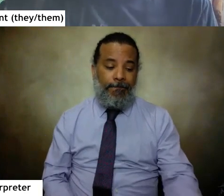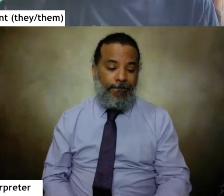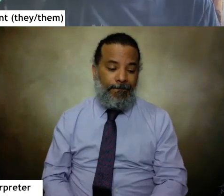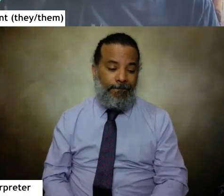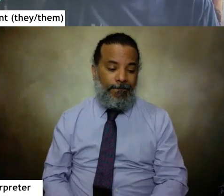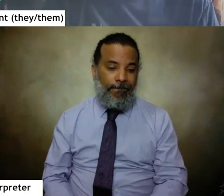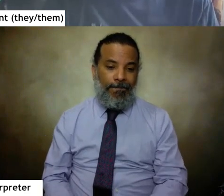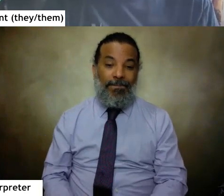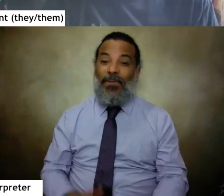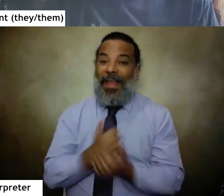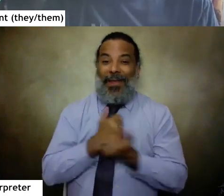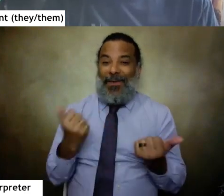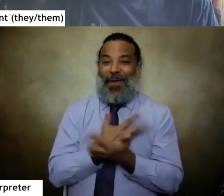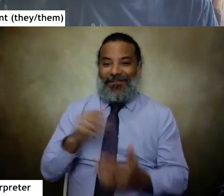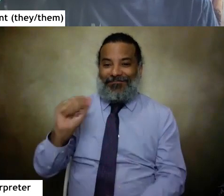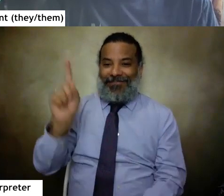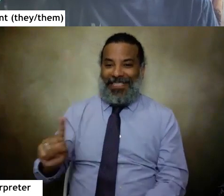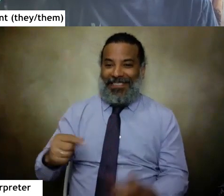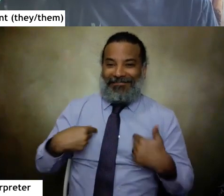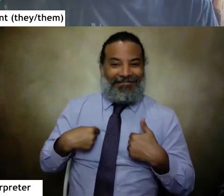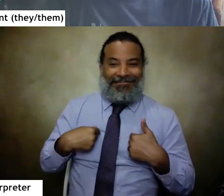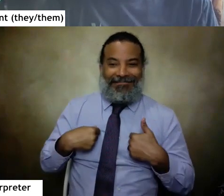i i love it all i think it's all great